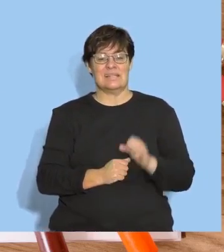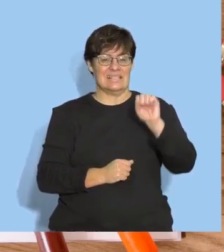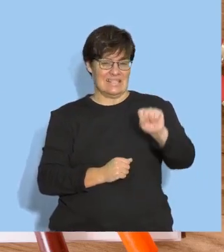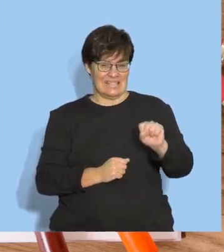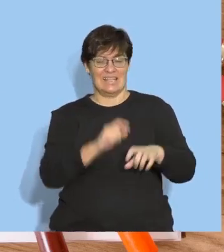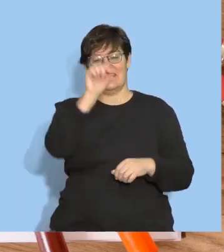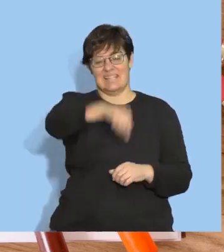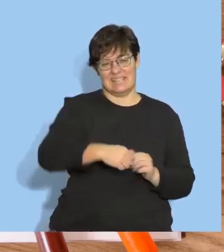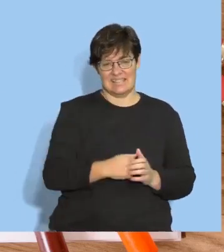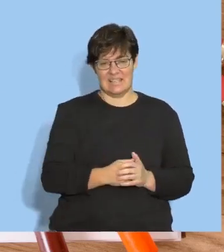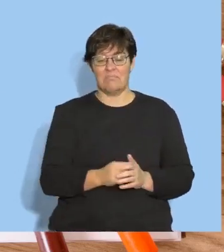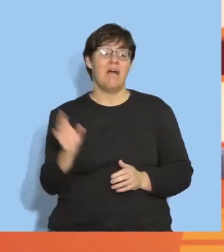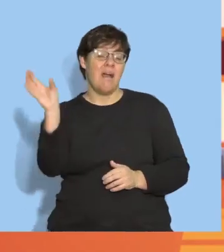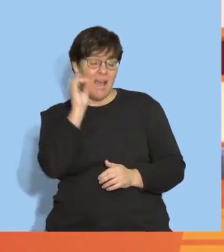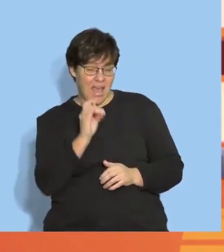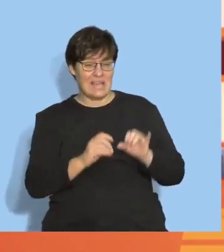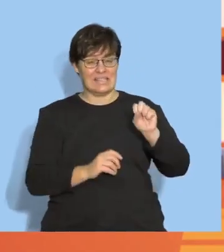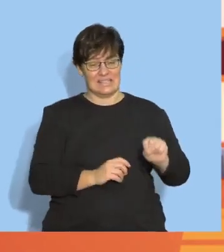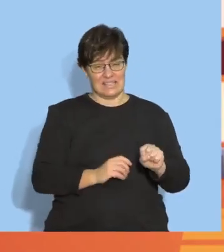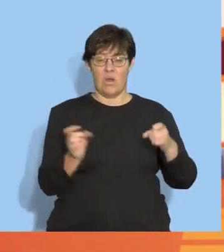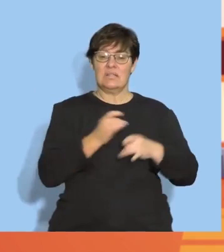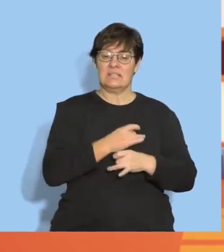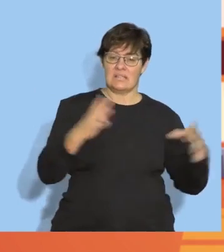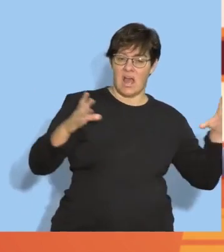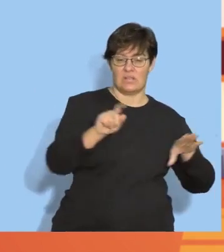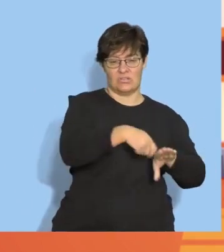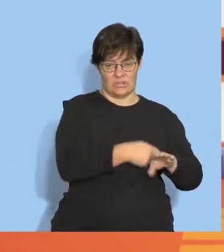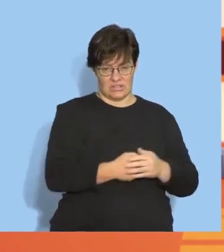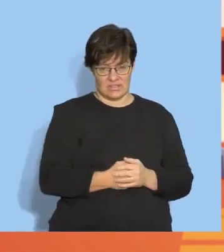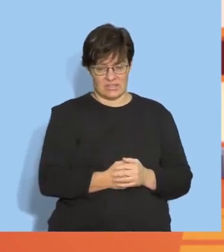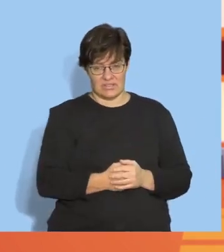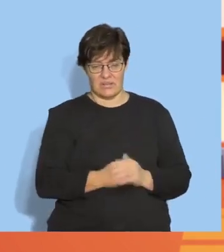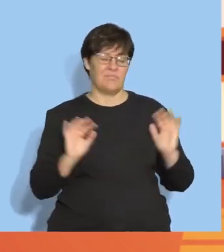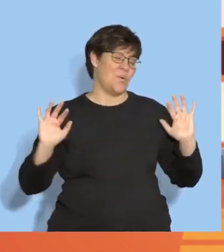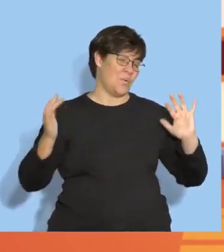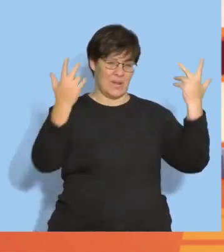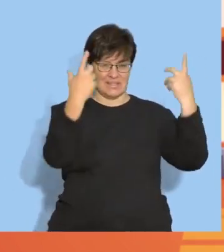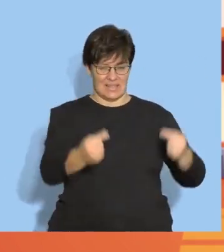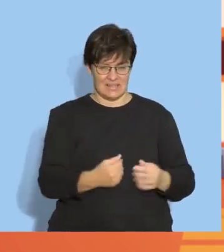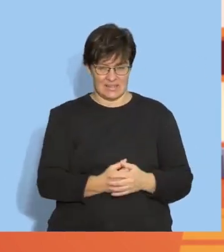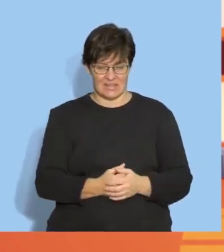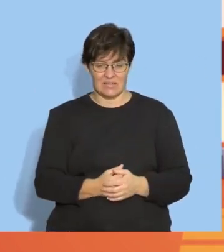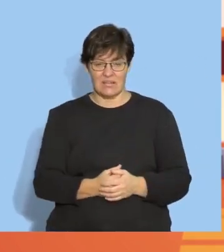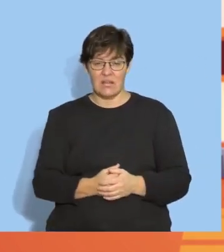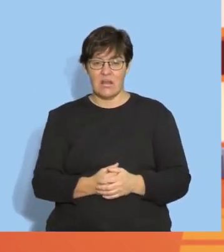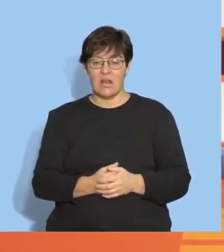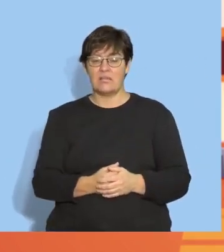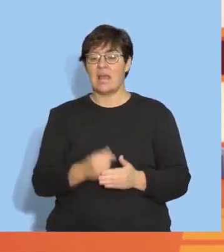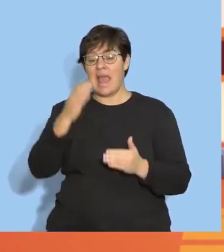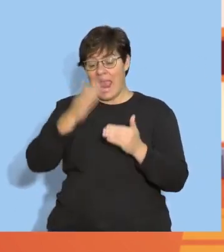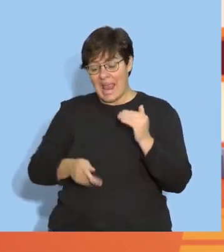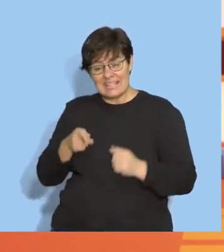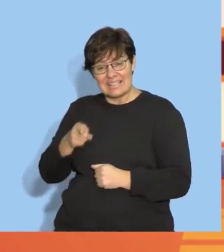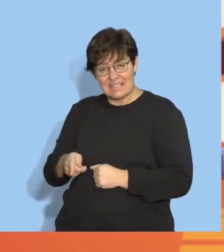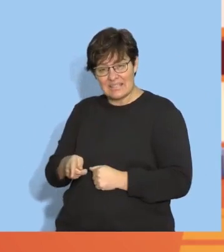Yes, we hear sss at the beginning of socks. Well done! What sound do you hear